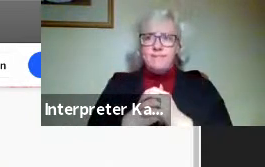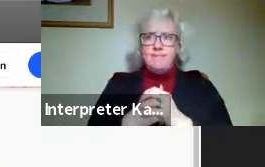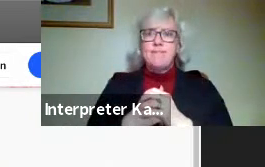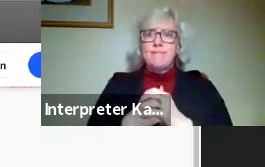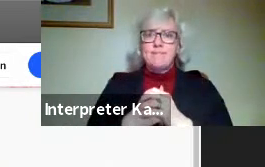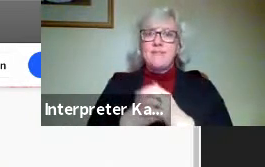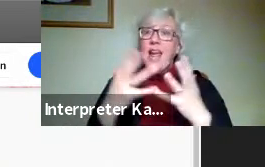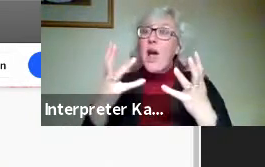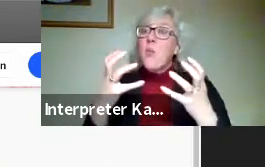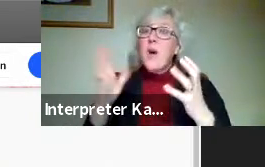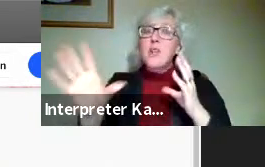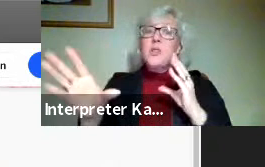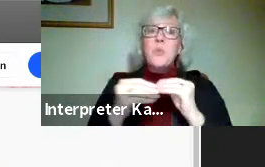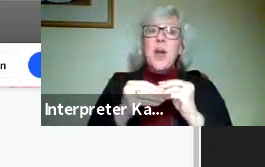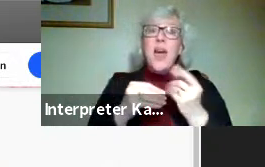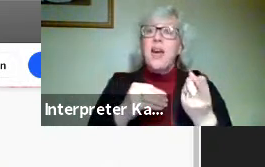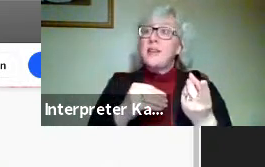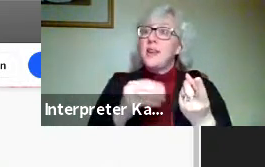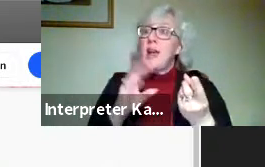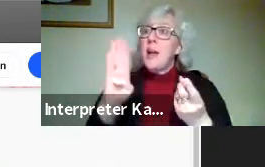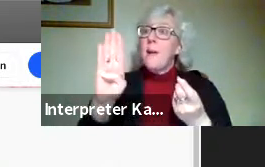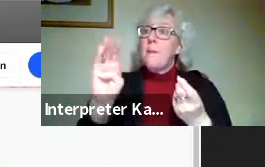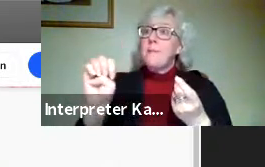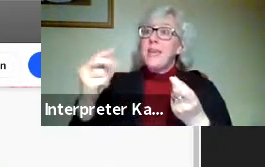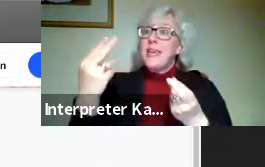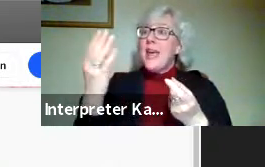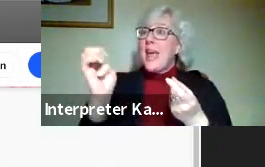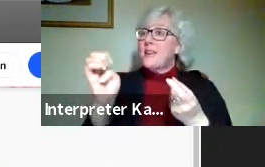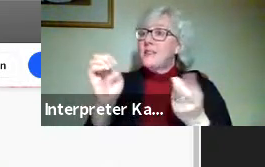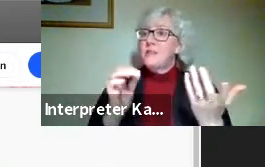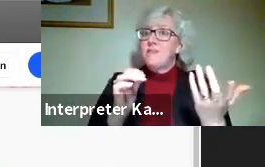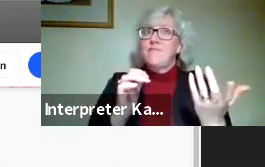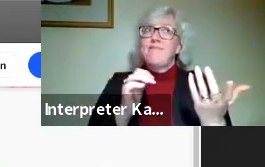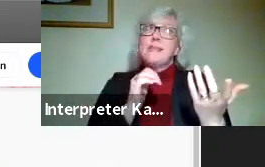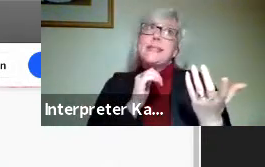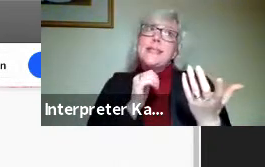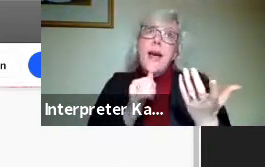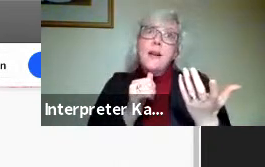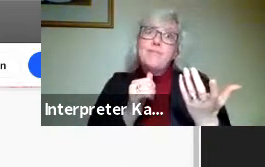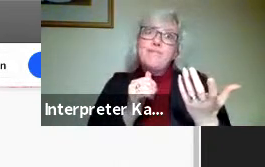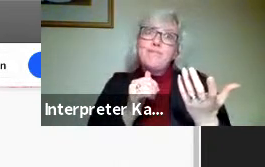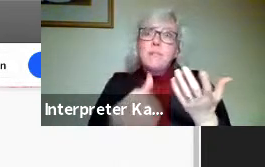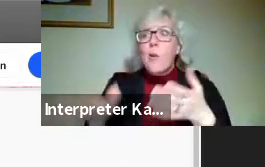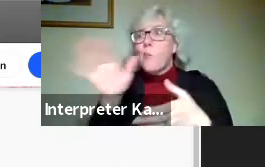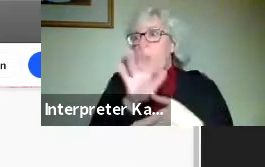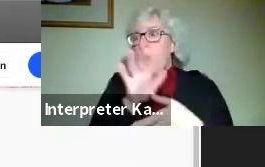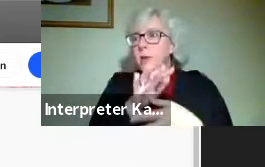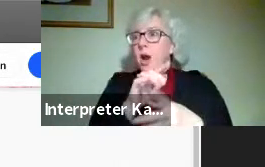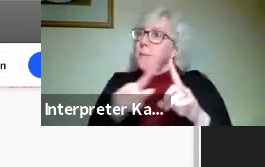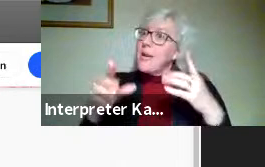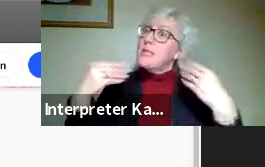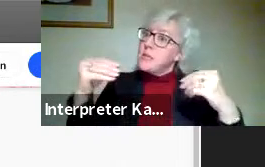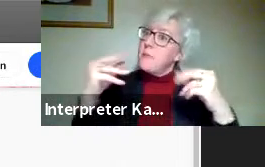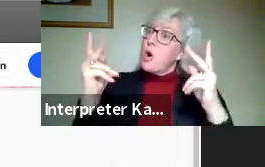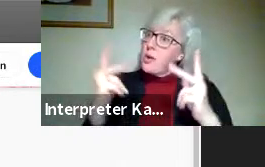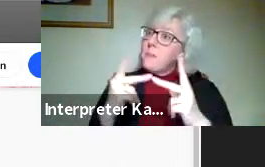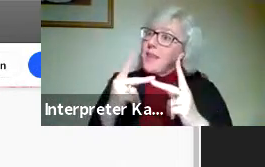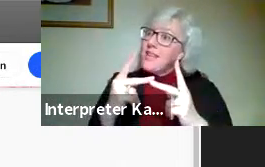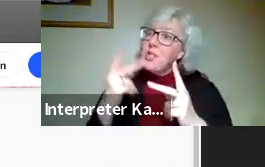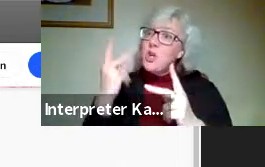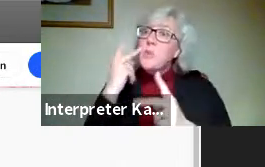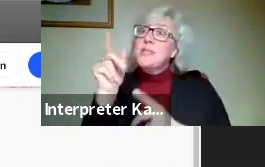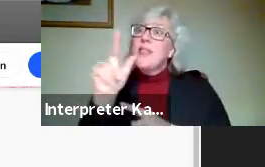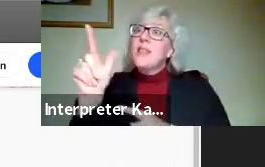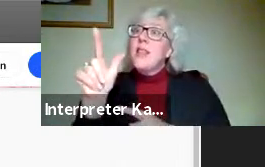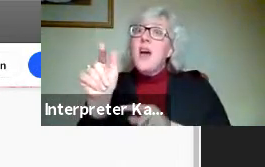Yeah. I want to, I want to add that Behance, while it's not necessarily a primary facet, it is a marketplace. You'll see in the upper